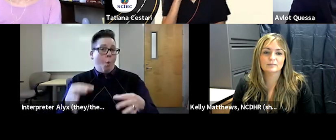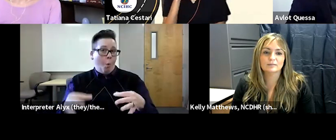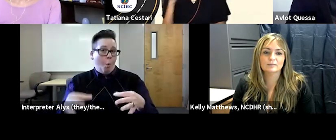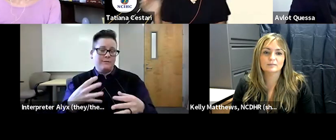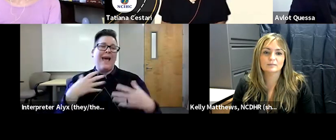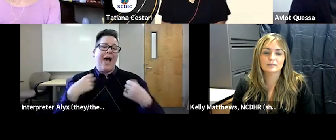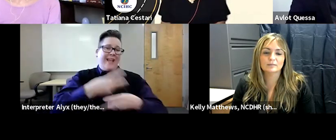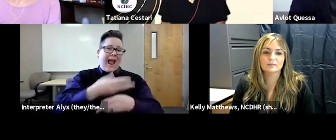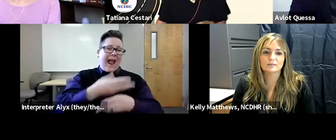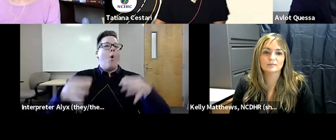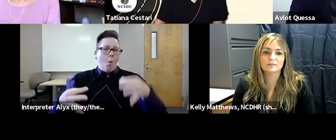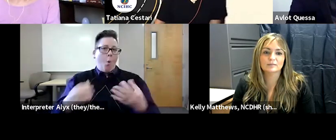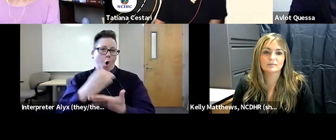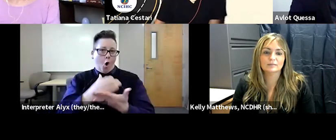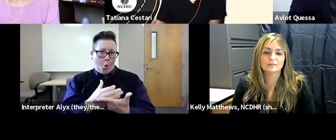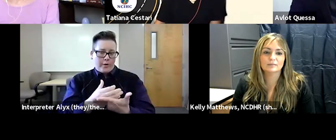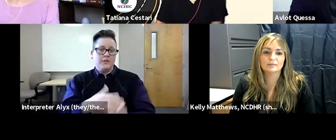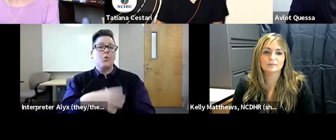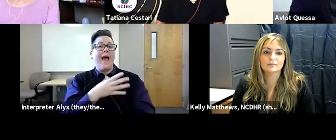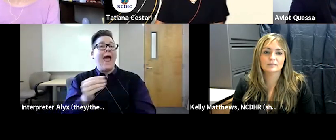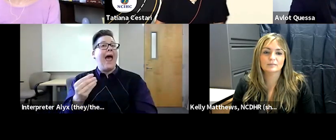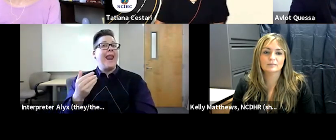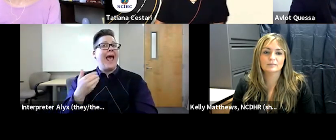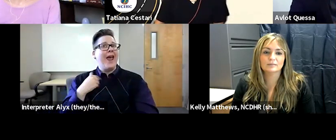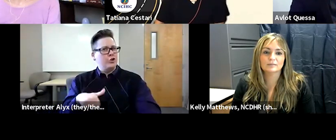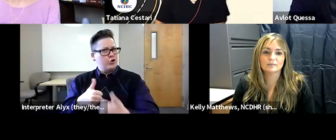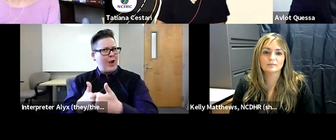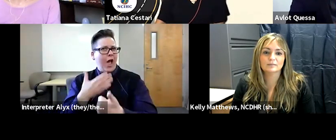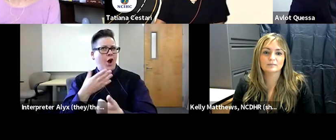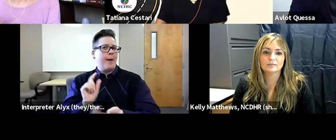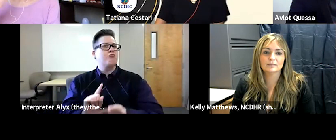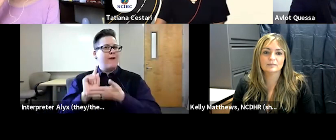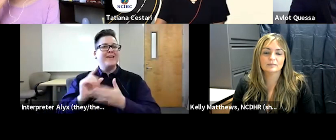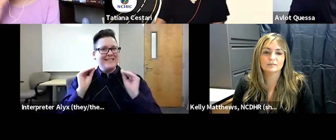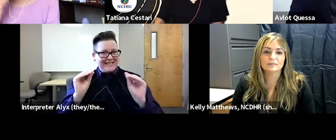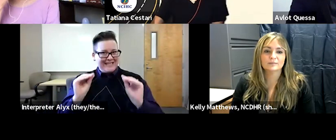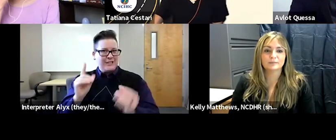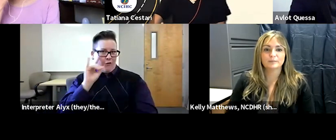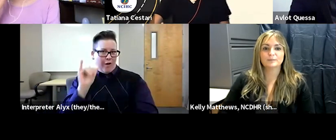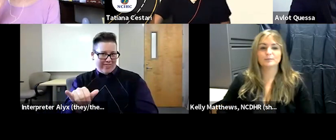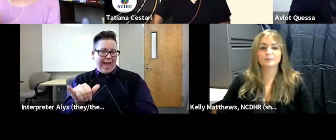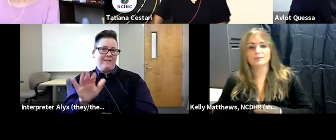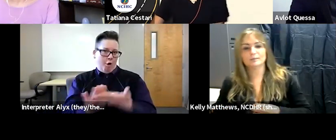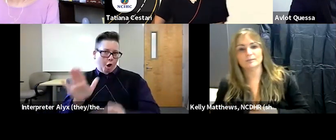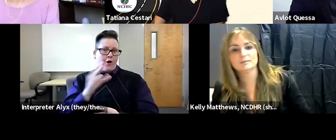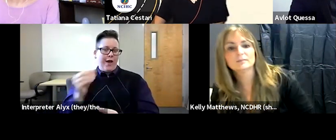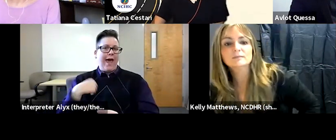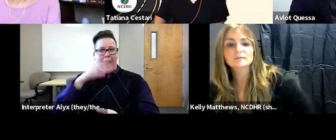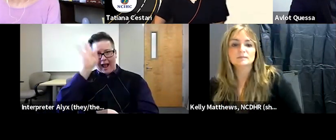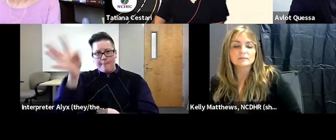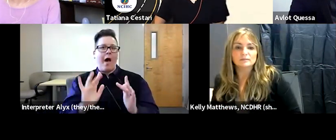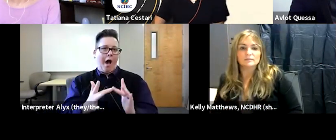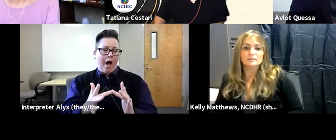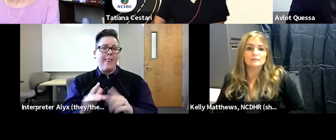then had the distinct challenge and privilege of teaching for that alma mater and coming up with an online